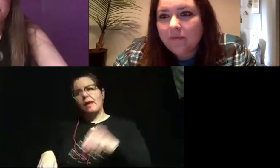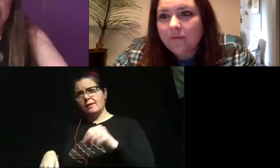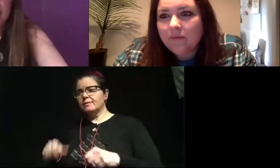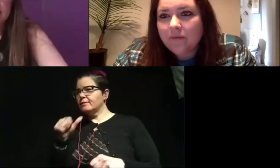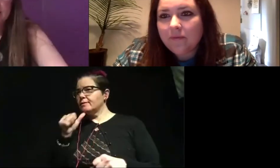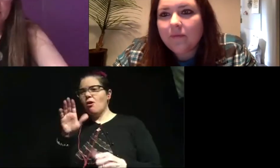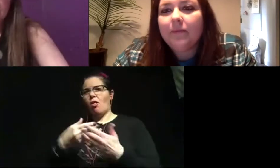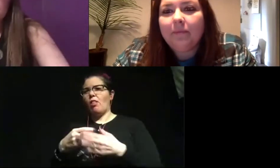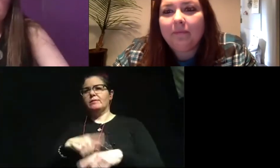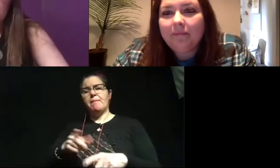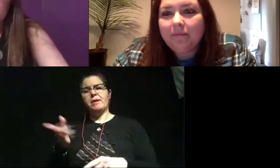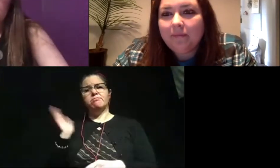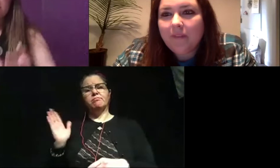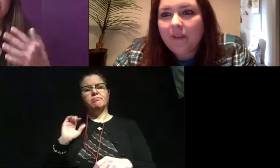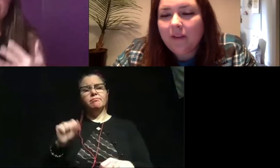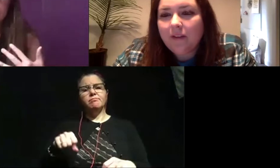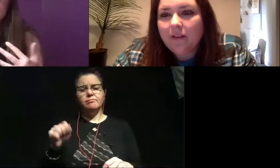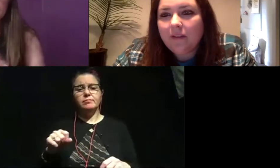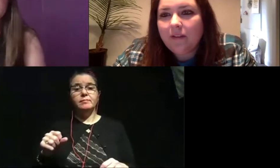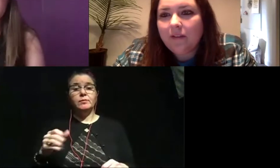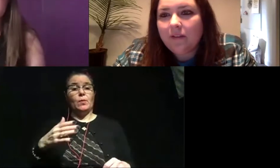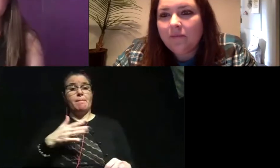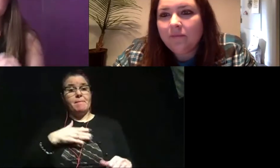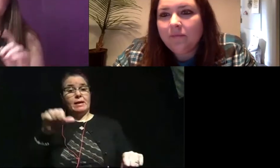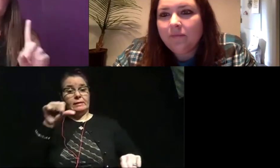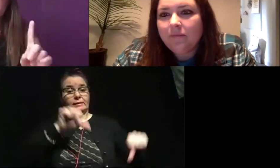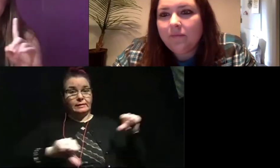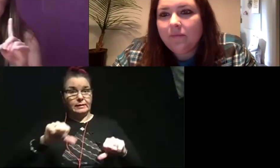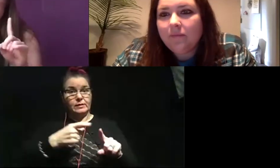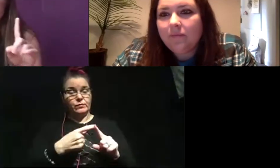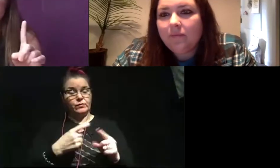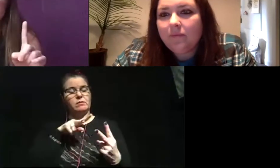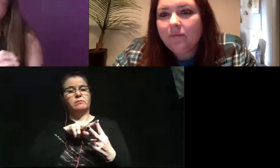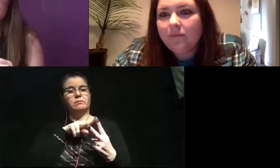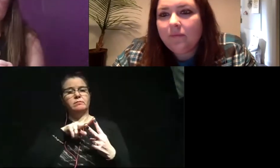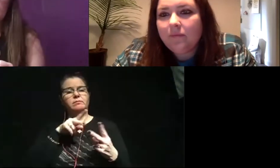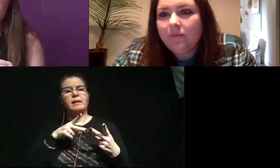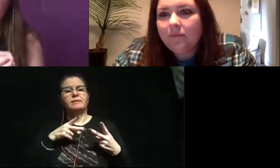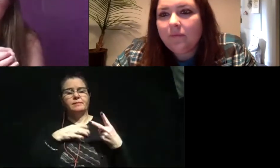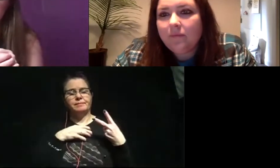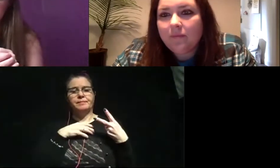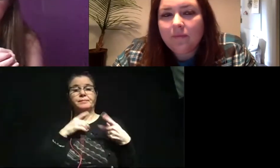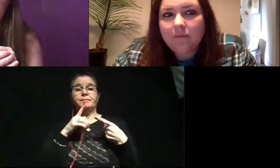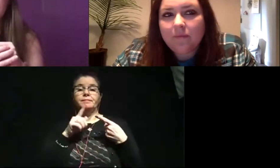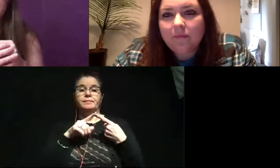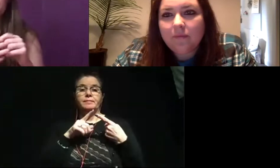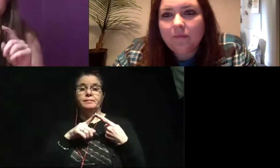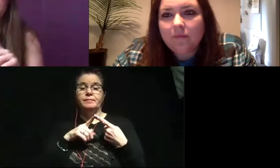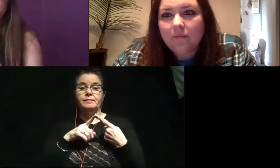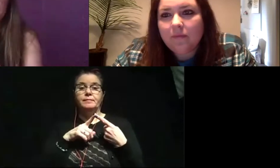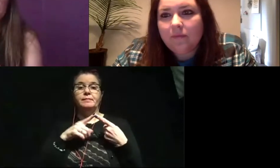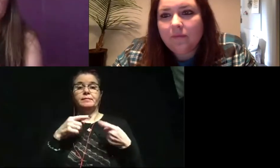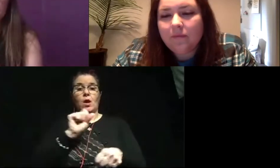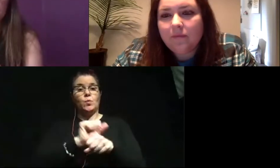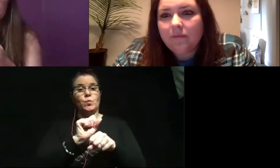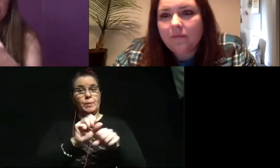have in the past. So my science comes from two different places. One, I work in